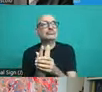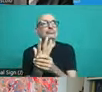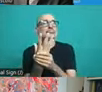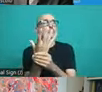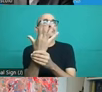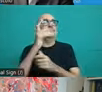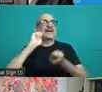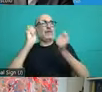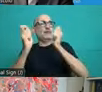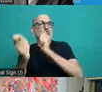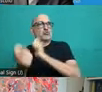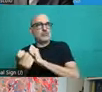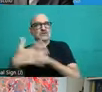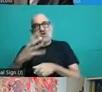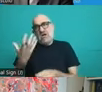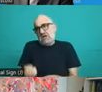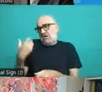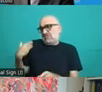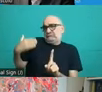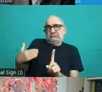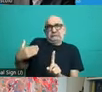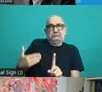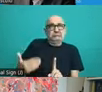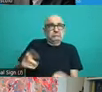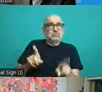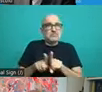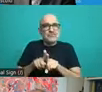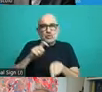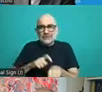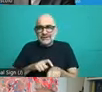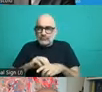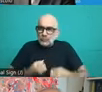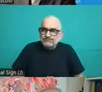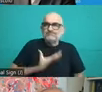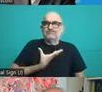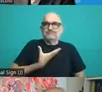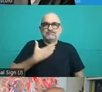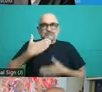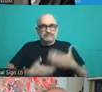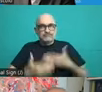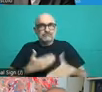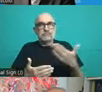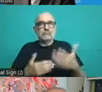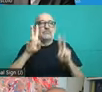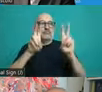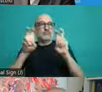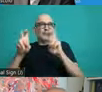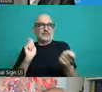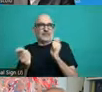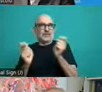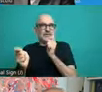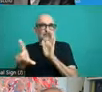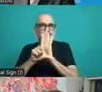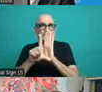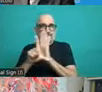resulted in changes in regulatory mechanisms. This is something